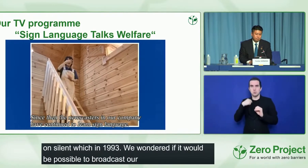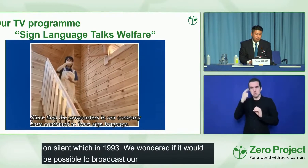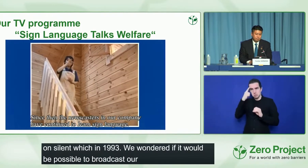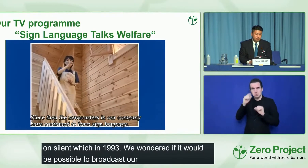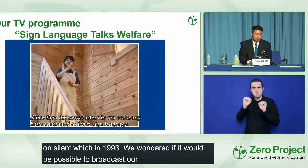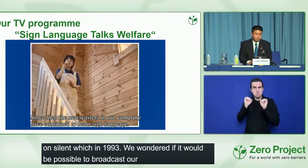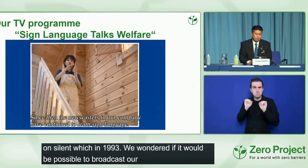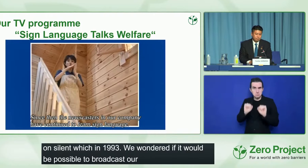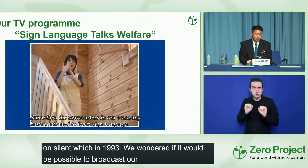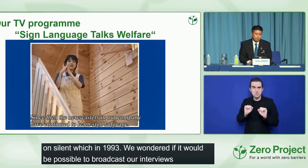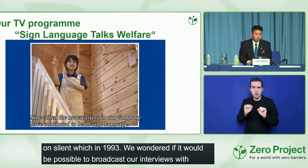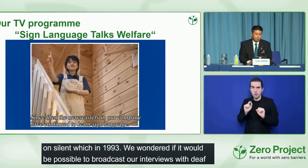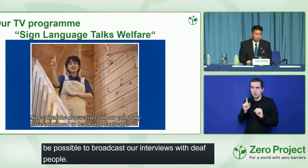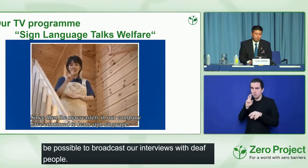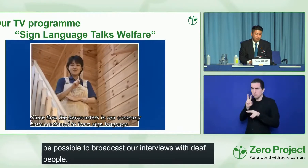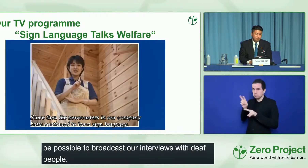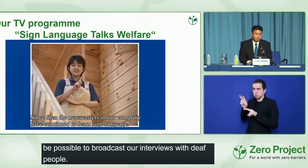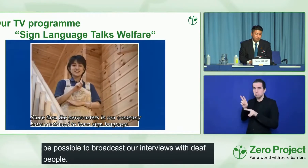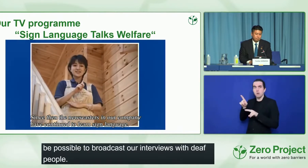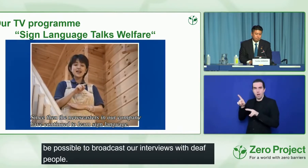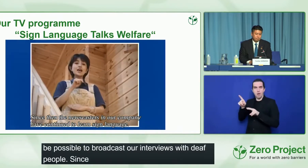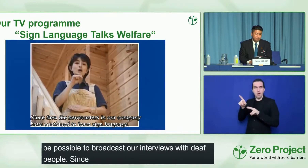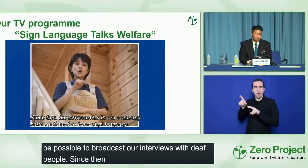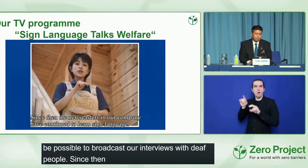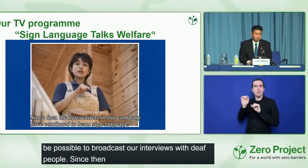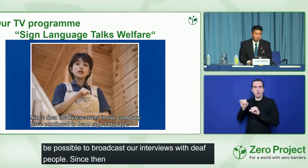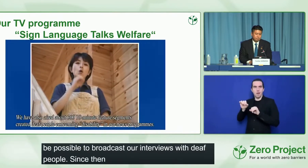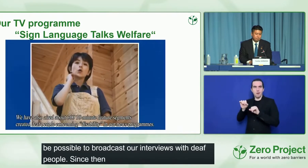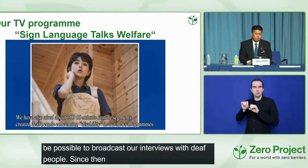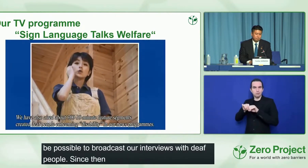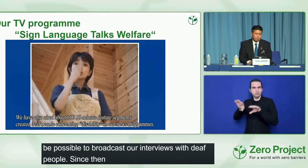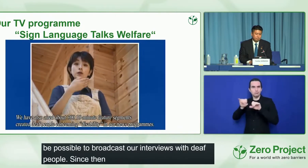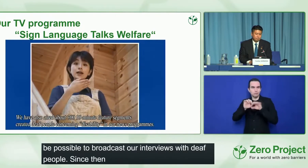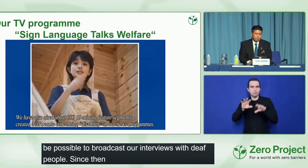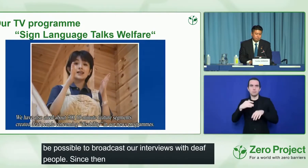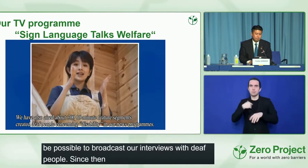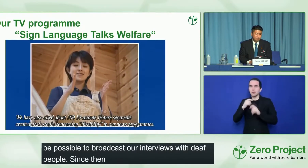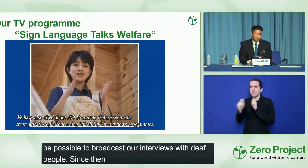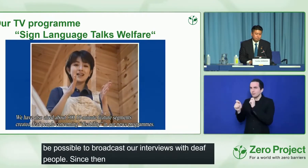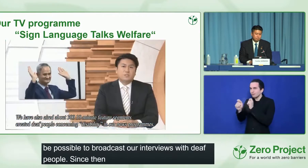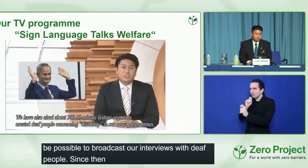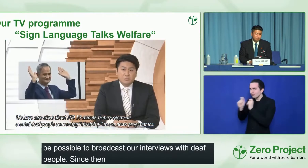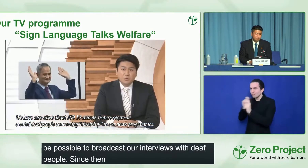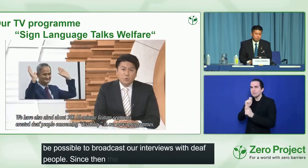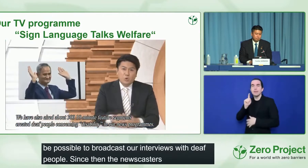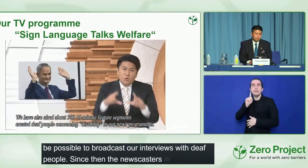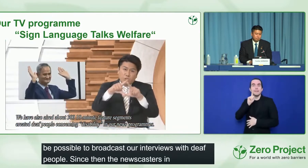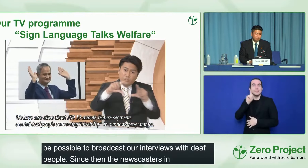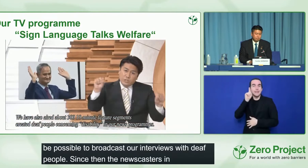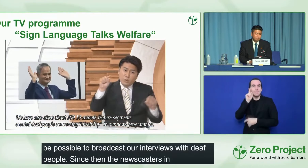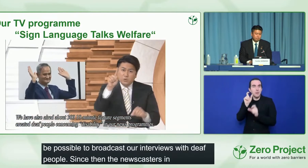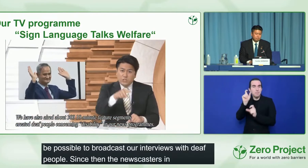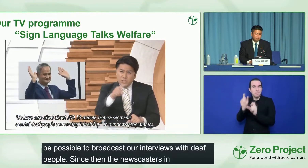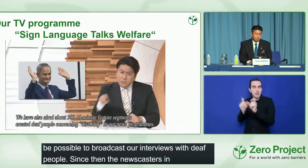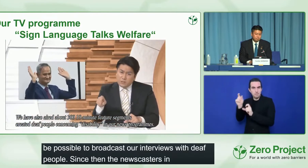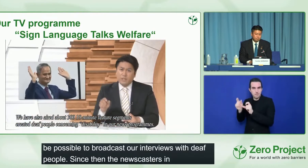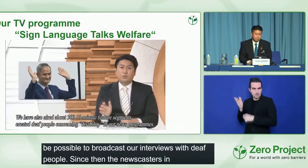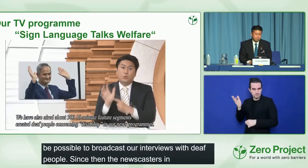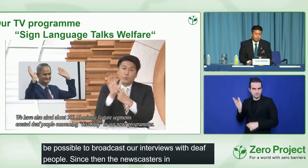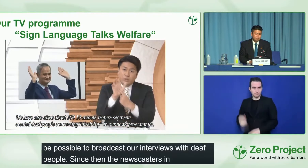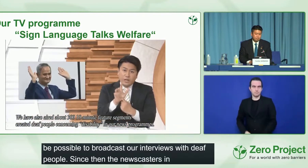continued to run sign language. We have also aired about 310